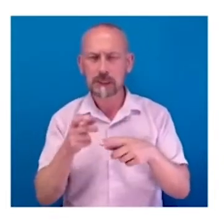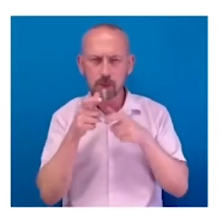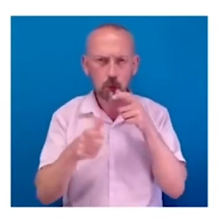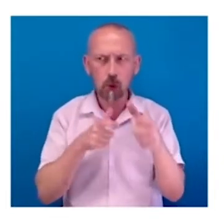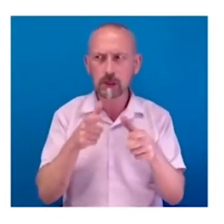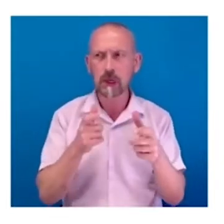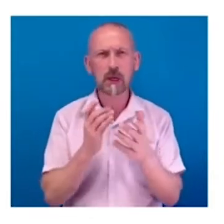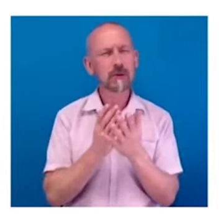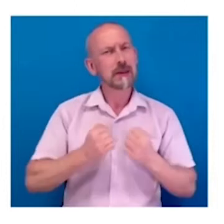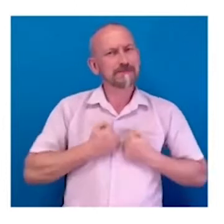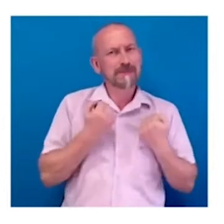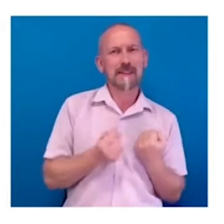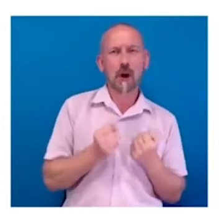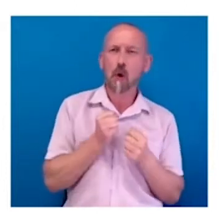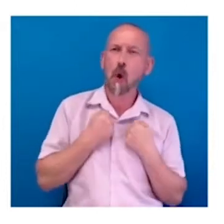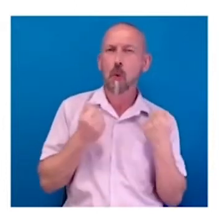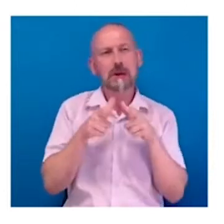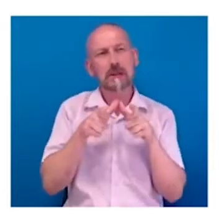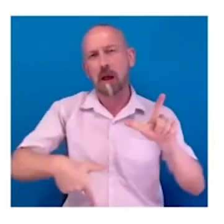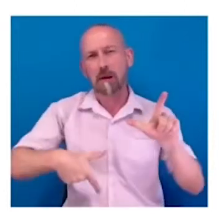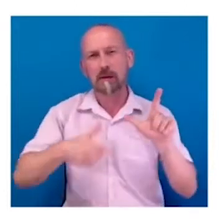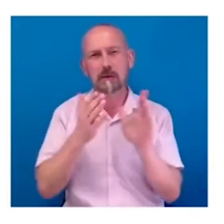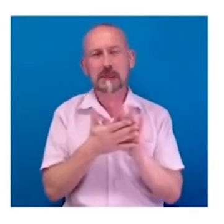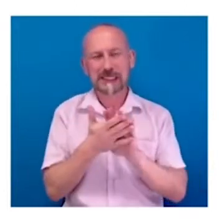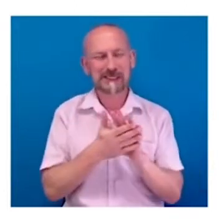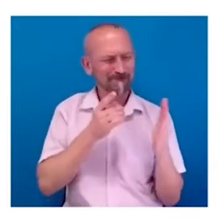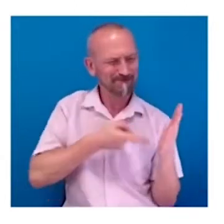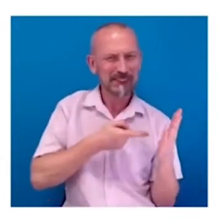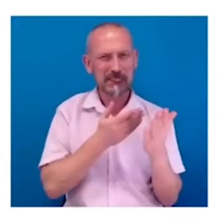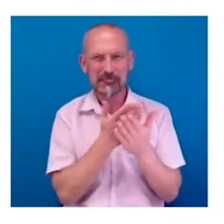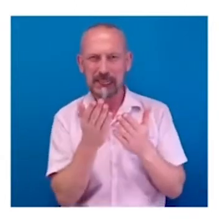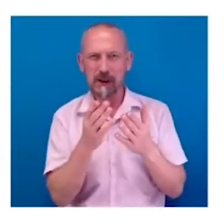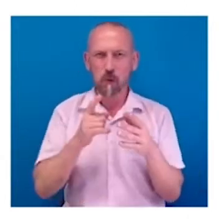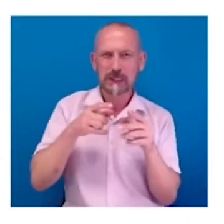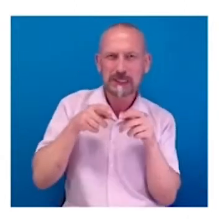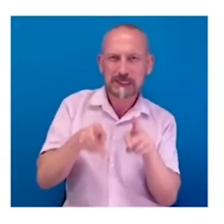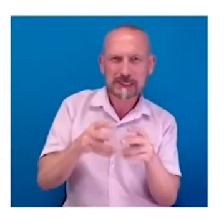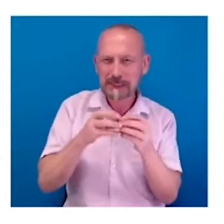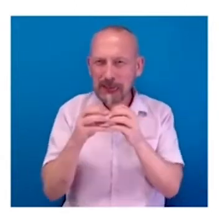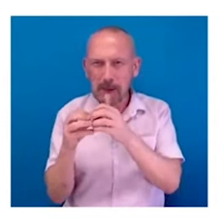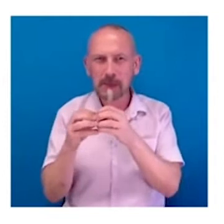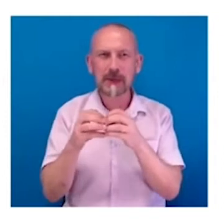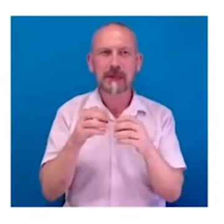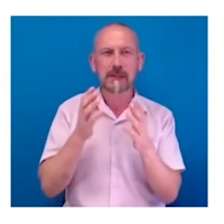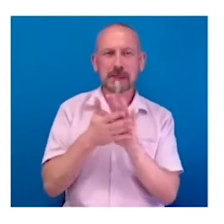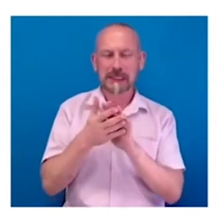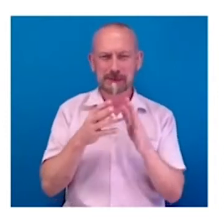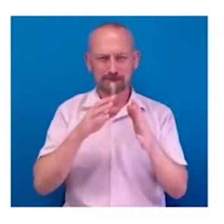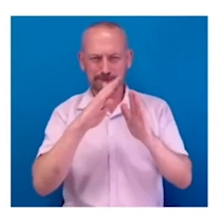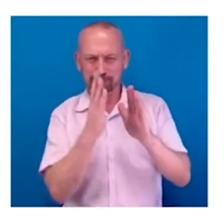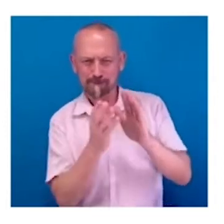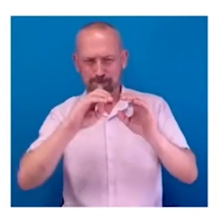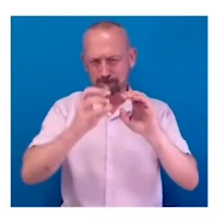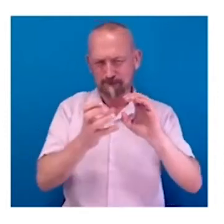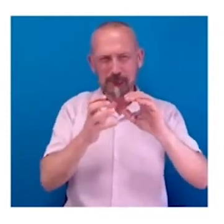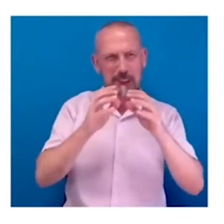So we established those vocabularies so that there wouldn't be any misunderstandings in the communication. And we all knew exactly